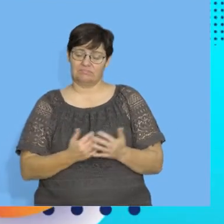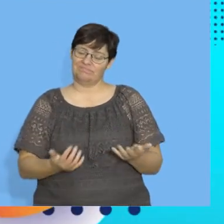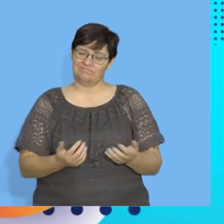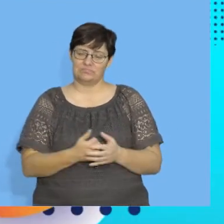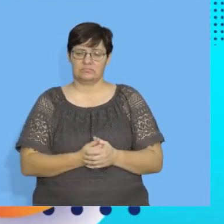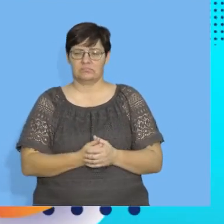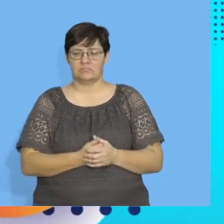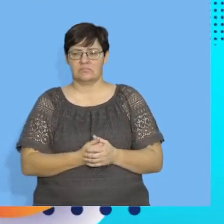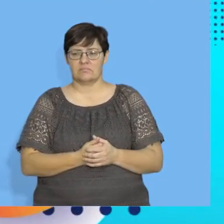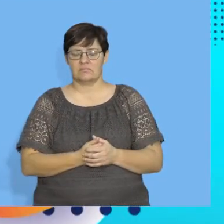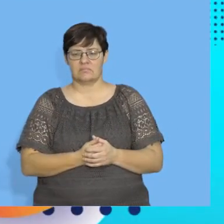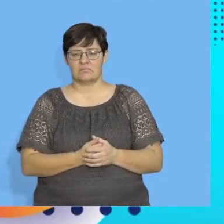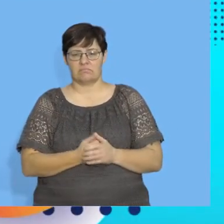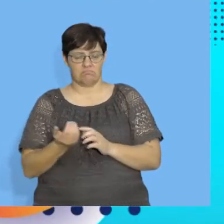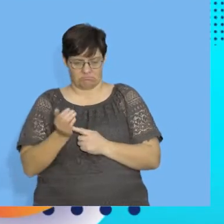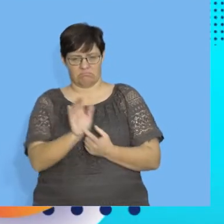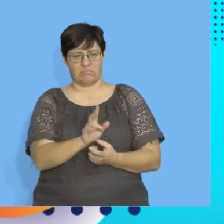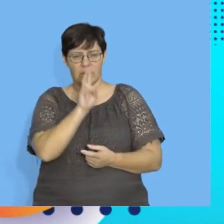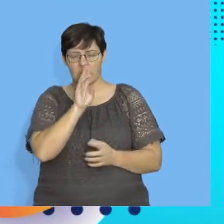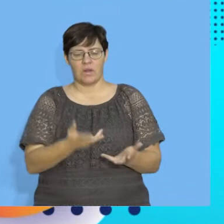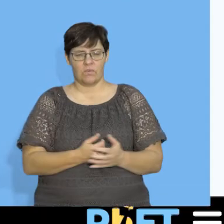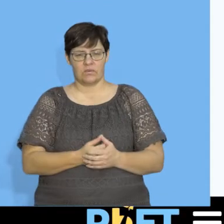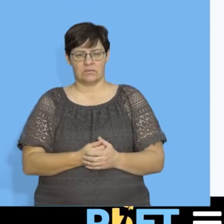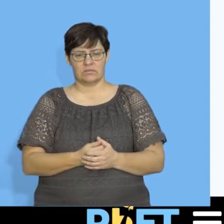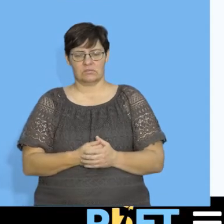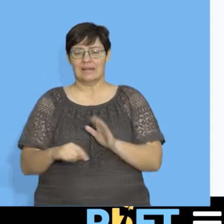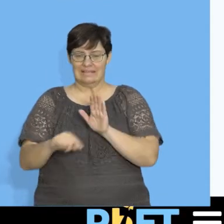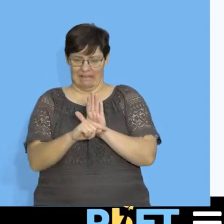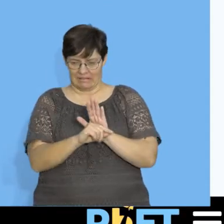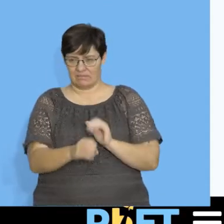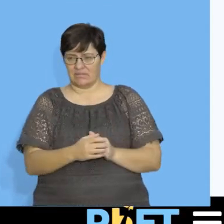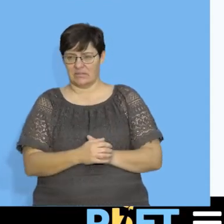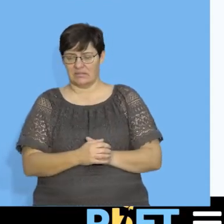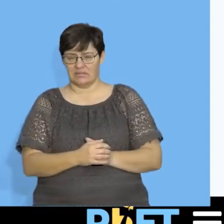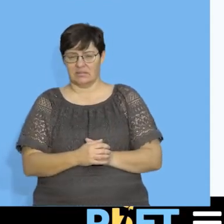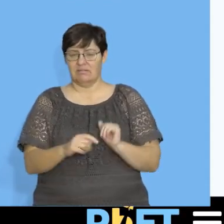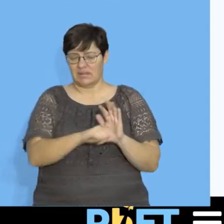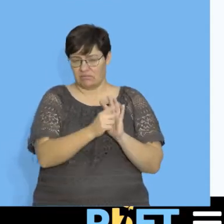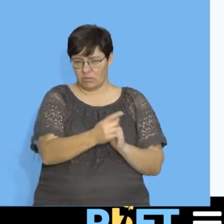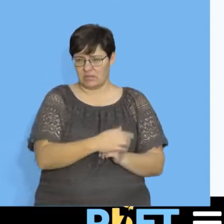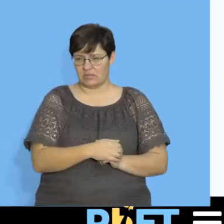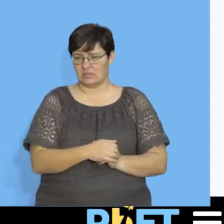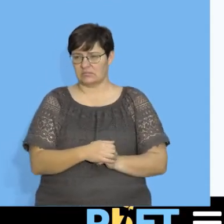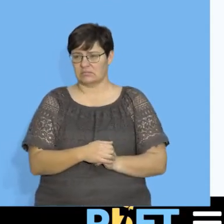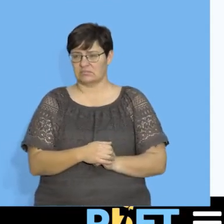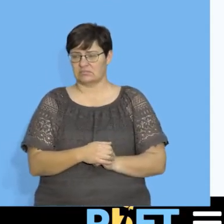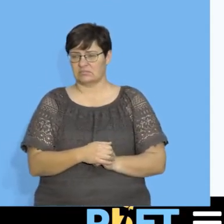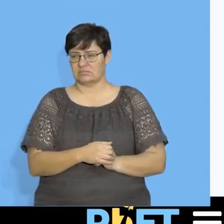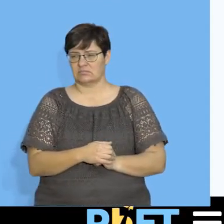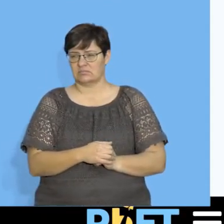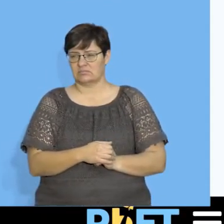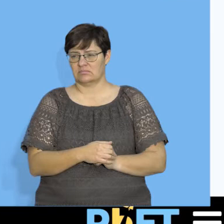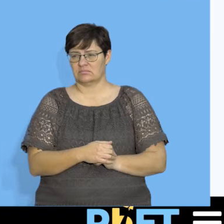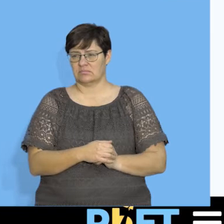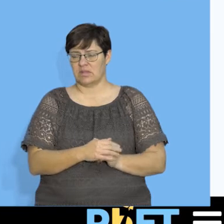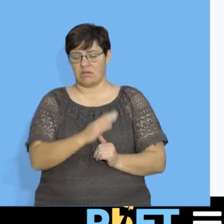What about, how does this line look like if R is negative one? Negative one. So,